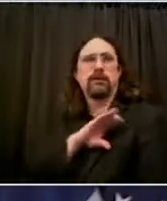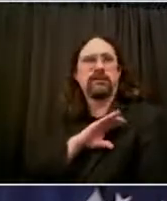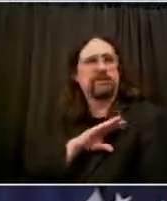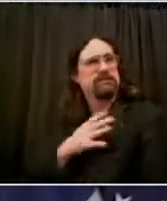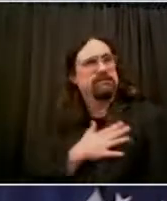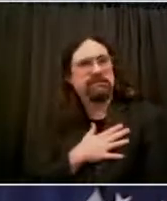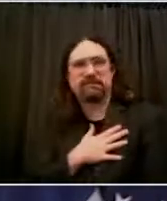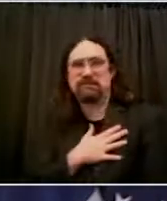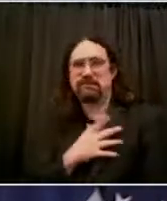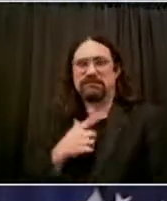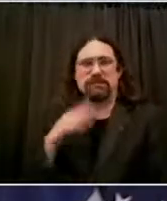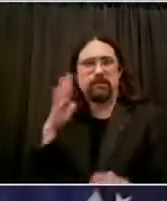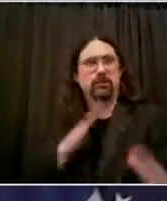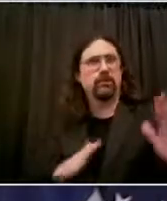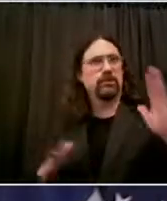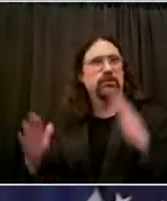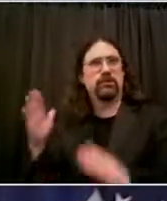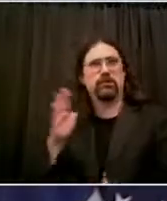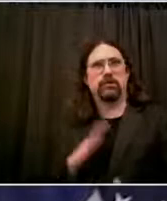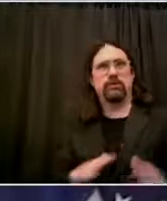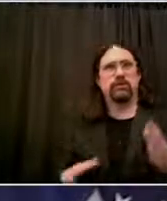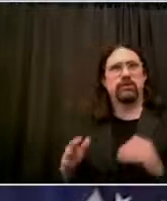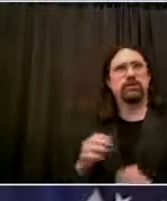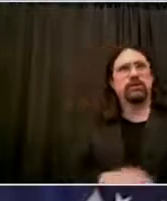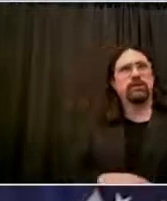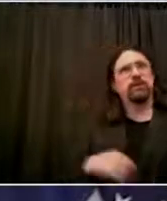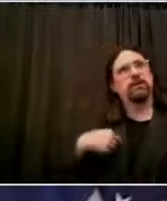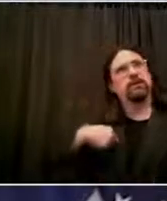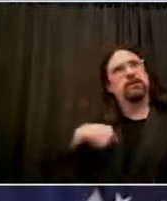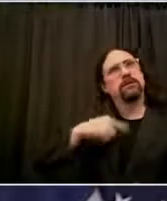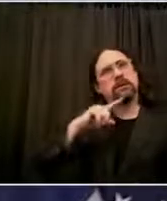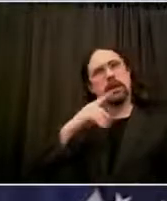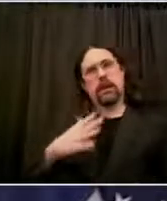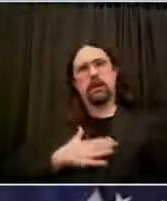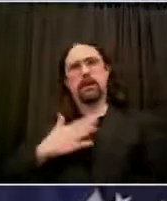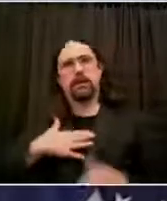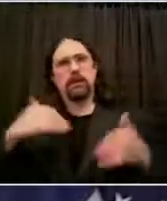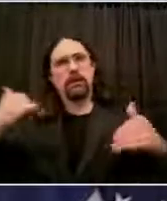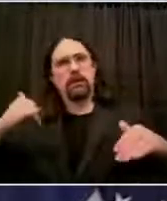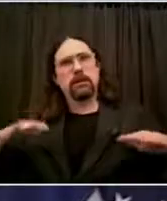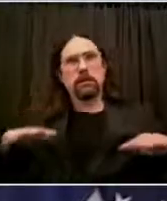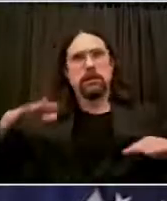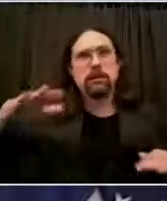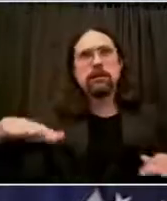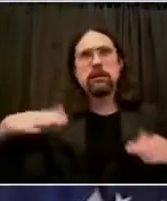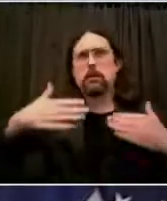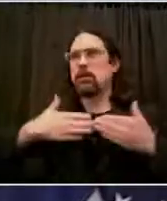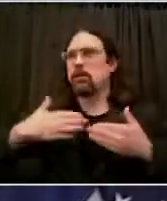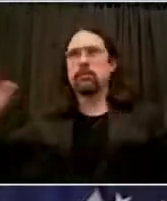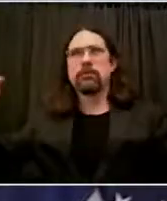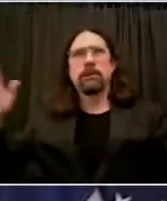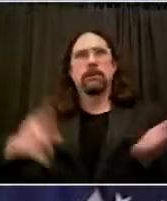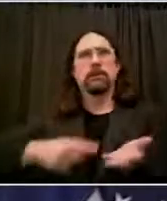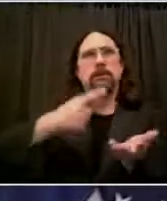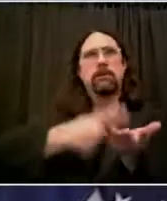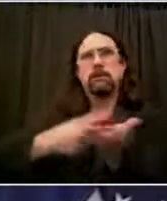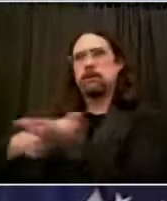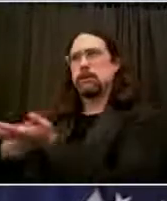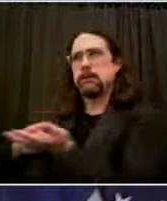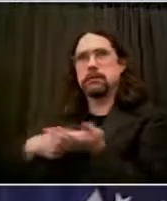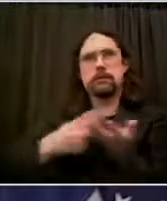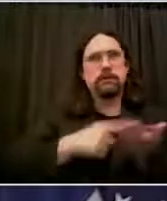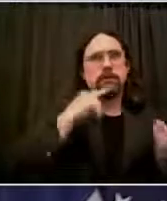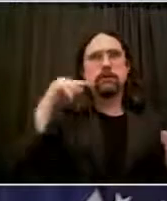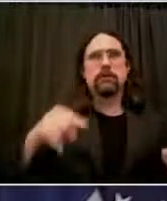about actions that need to be taken, about the consequences for wrong police behavior.